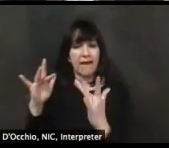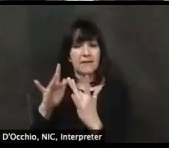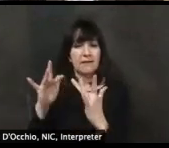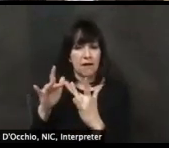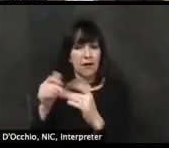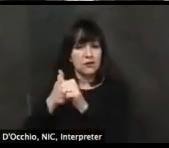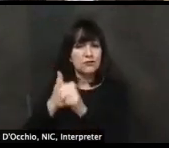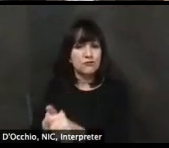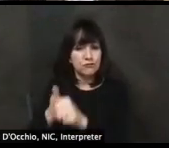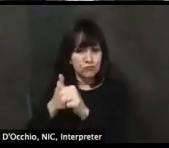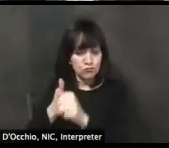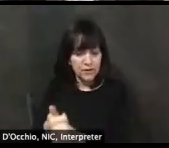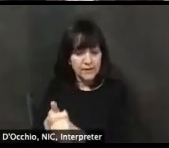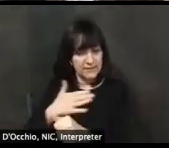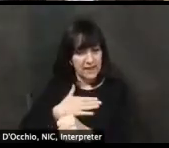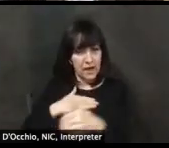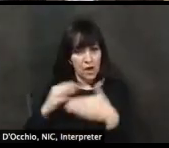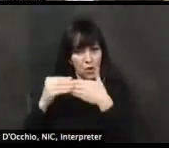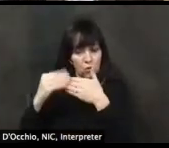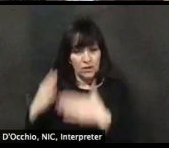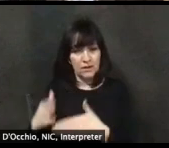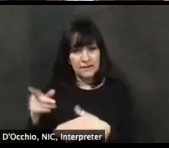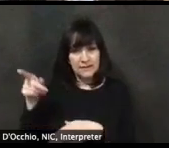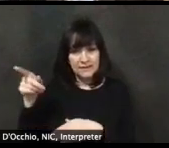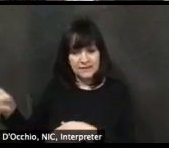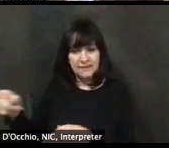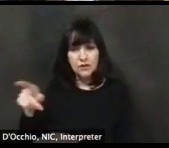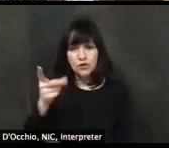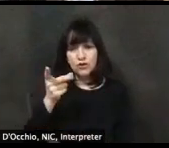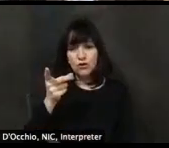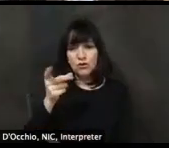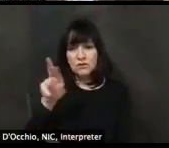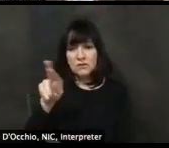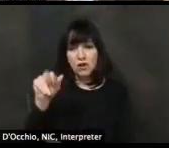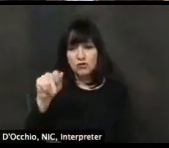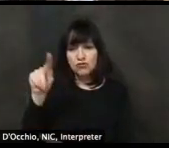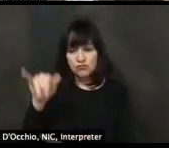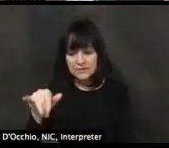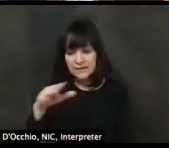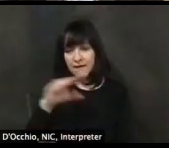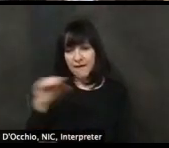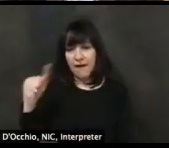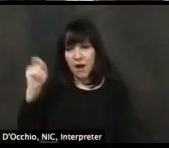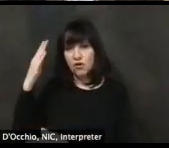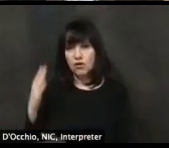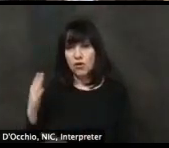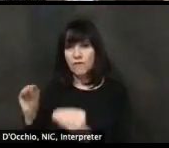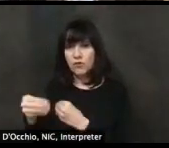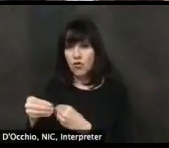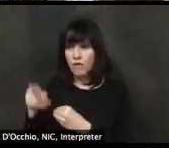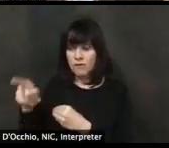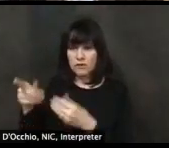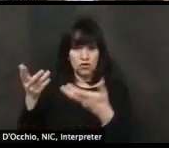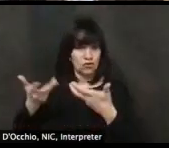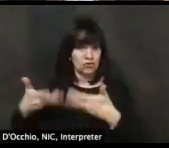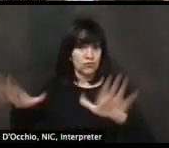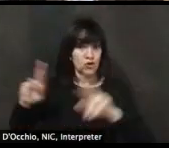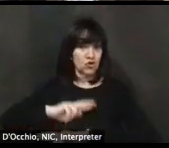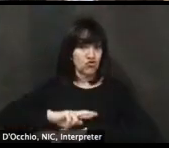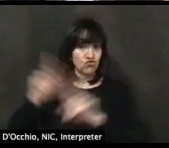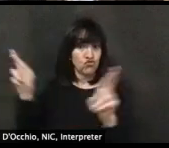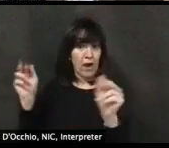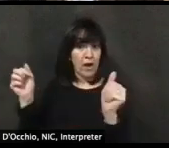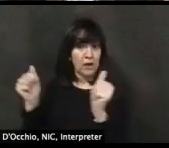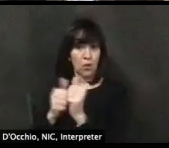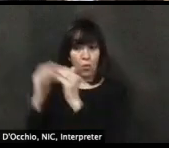Rattay, along with, um, the governor's office and others will finalize plans. They don't have those directly in place yet. However, I know all